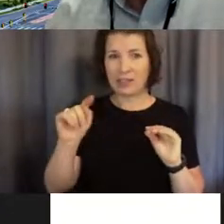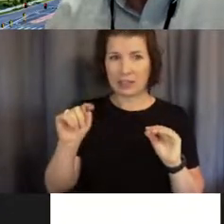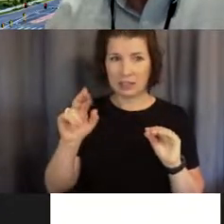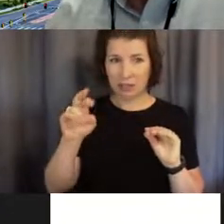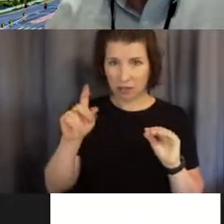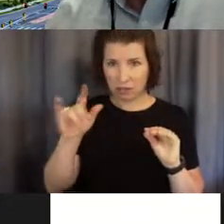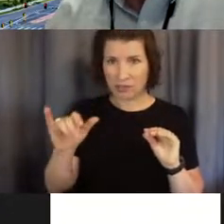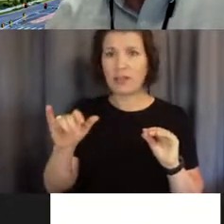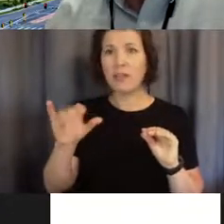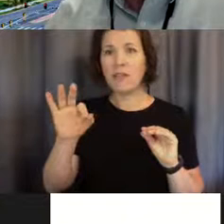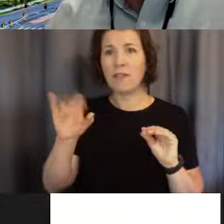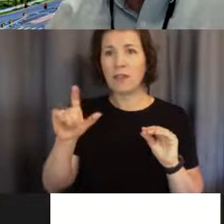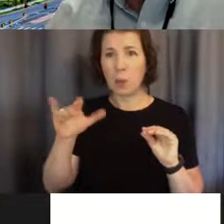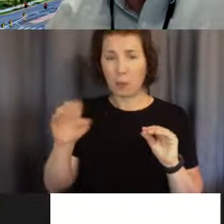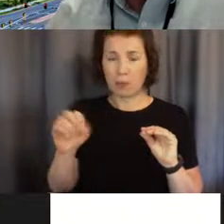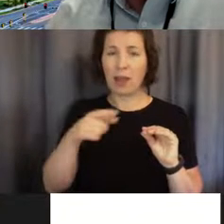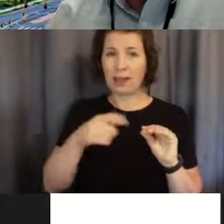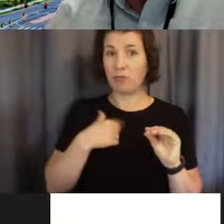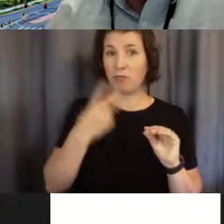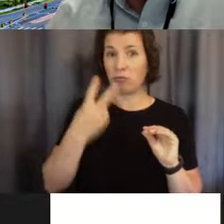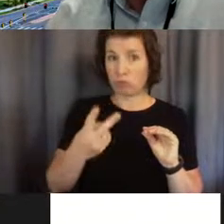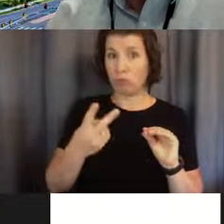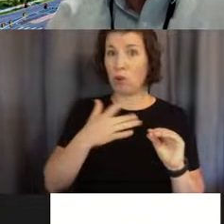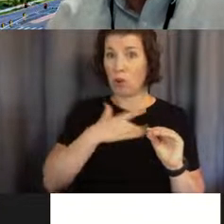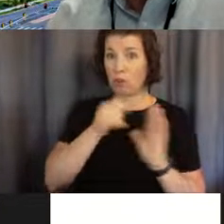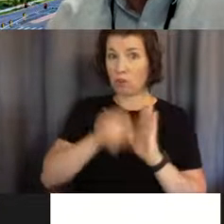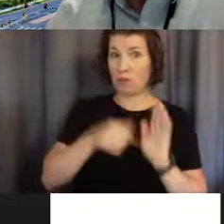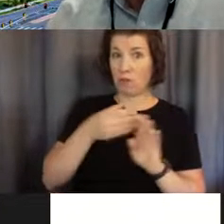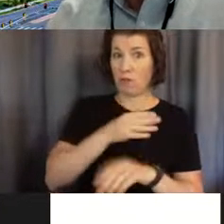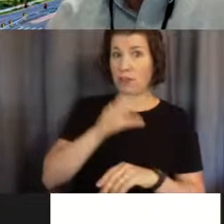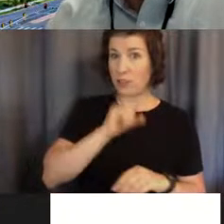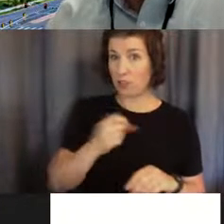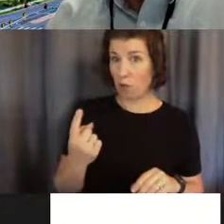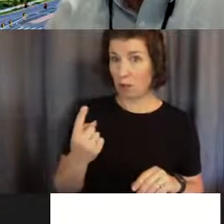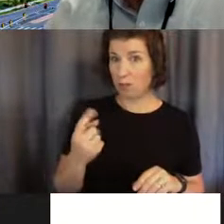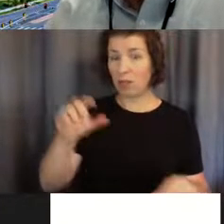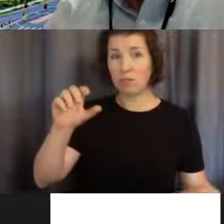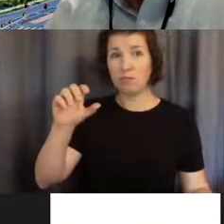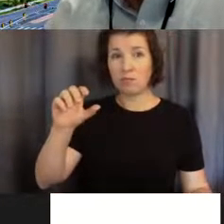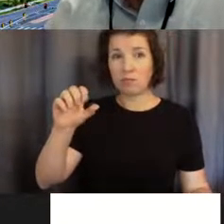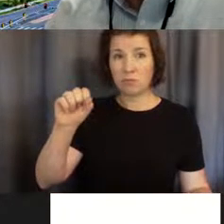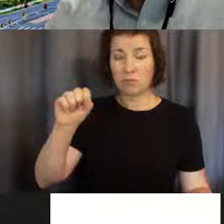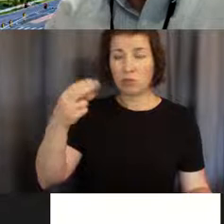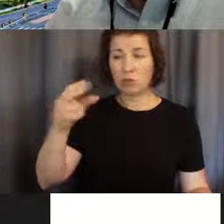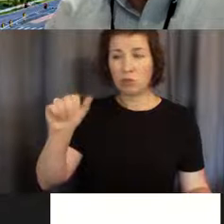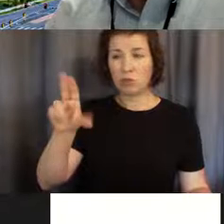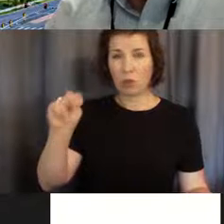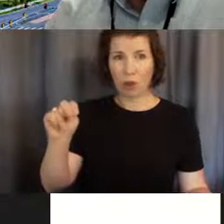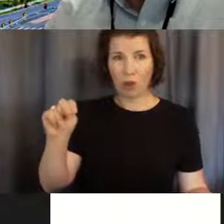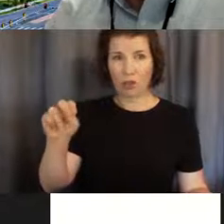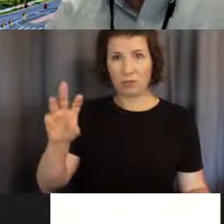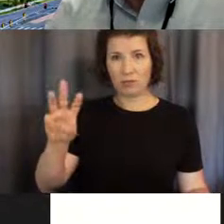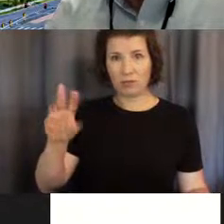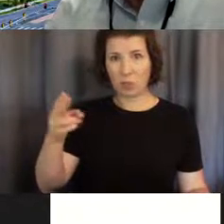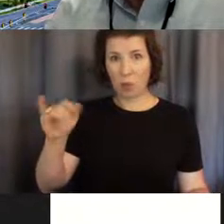two heart surgeries before the age of one. But Sean White, who clearly has a